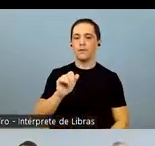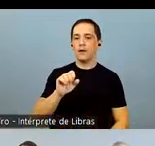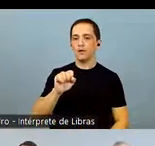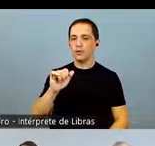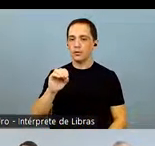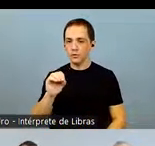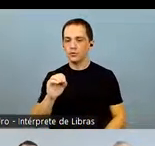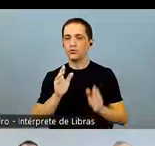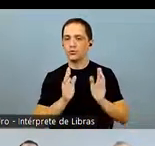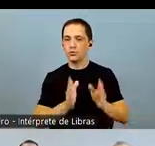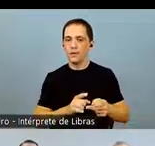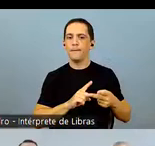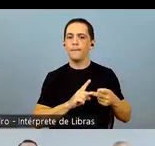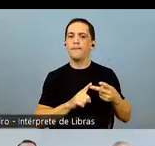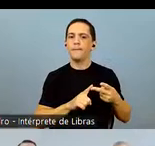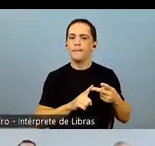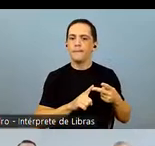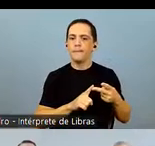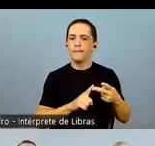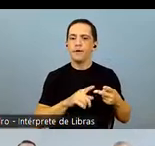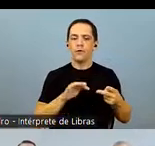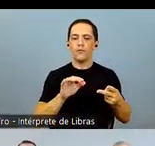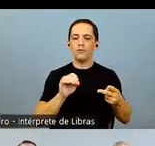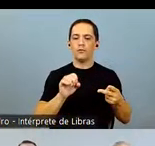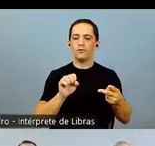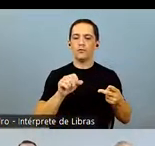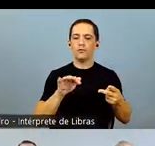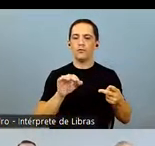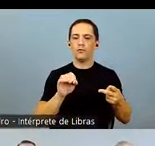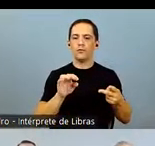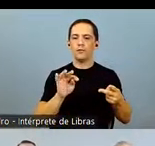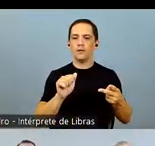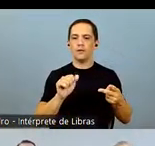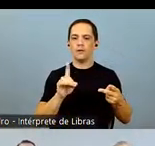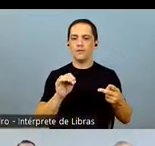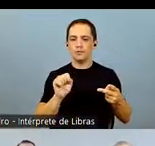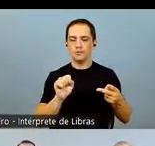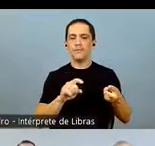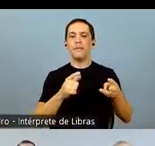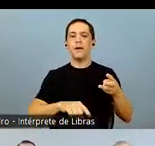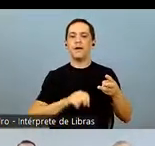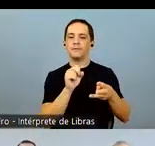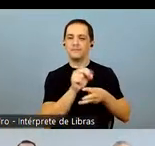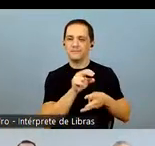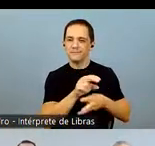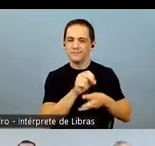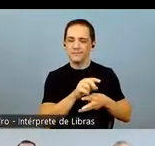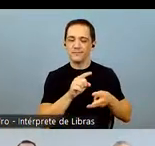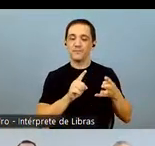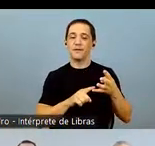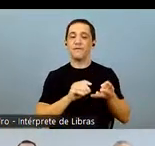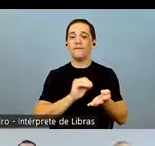acquired 83% of the needs for chloride potassium, 49% of phosphate, 70% of